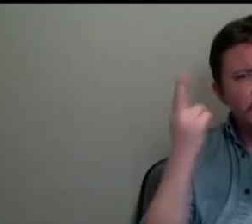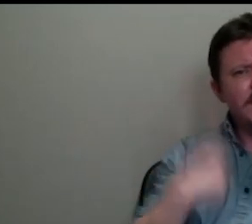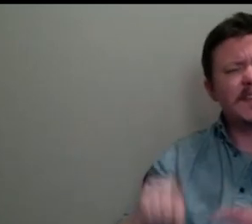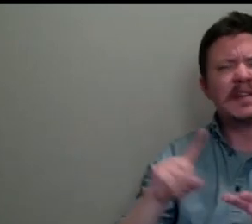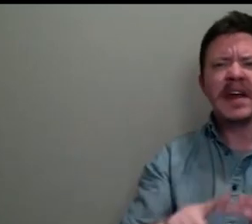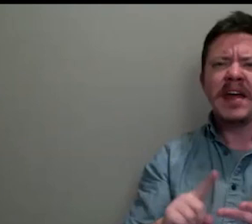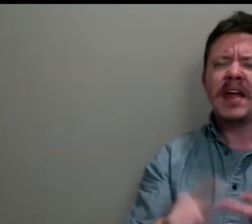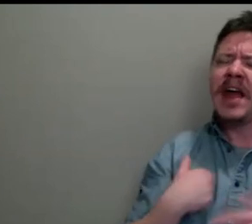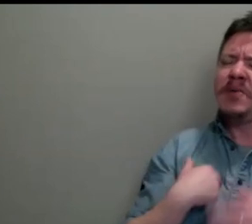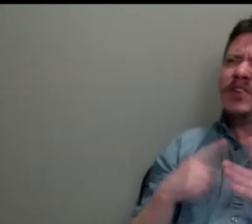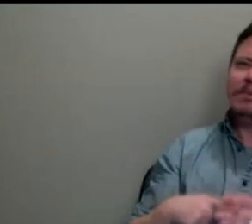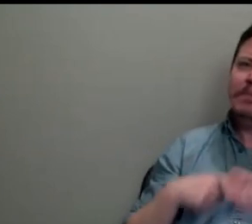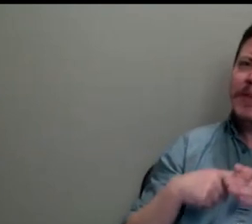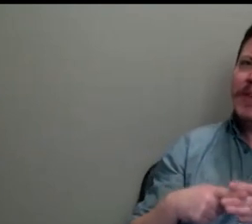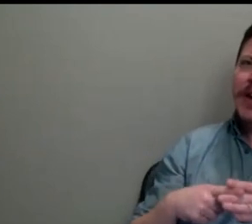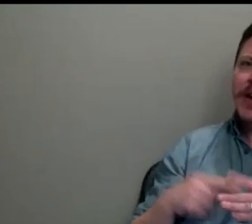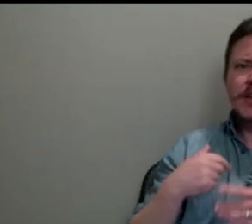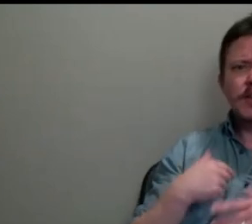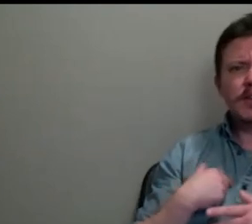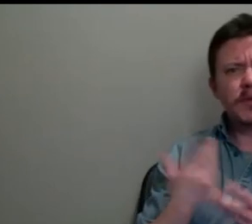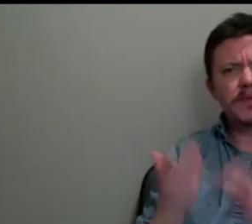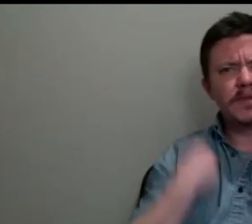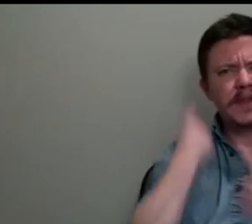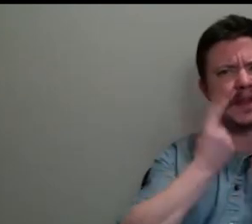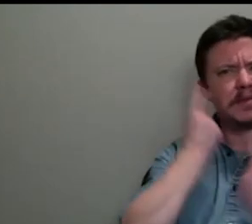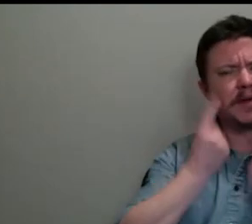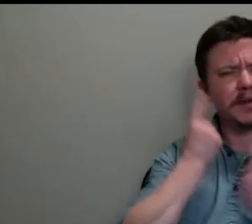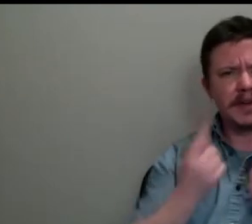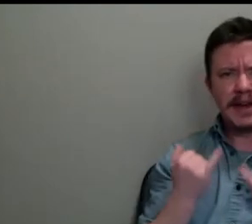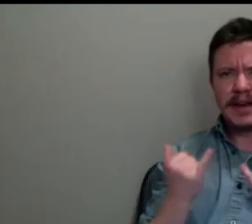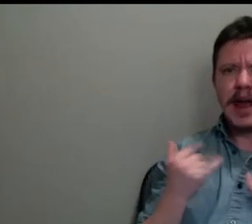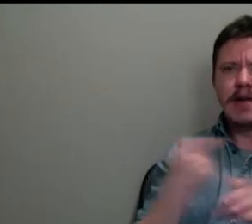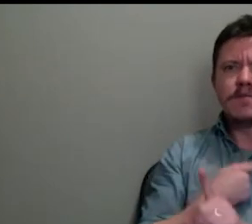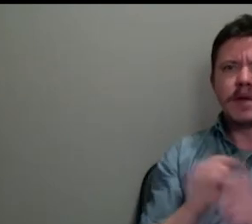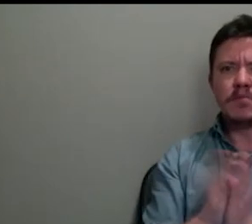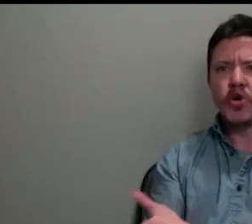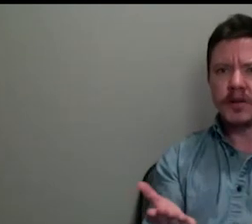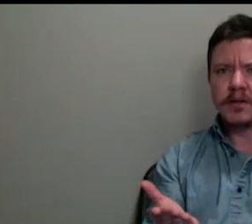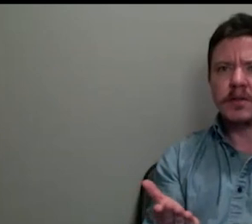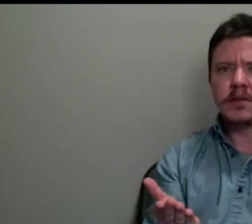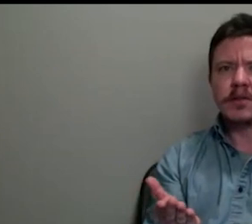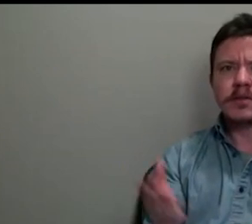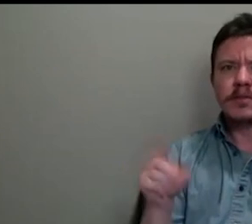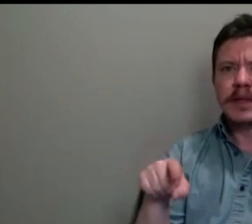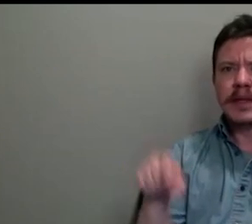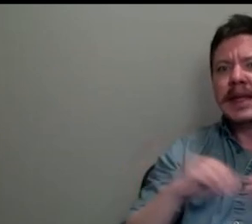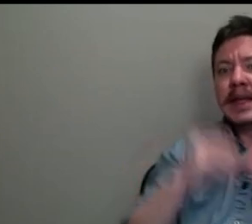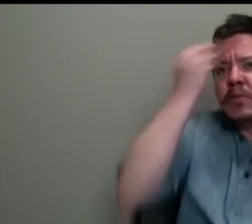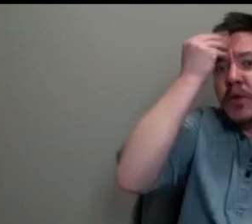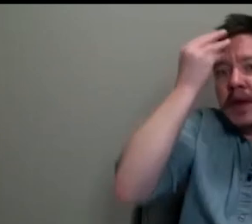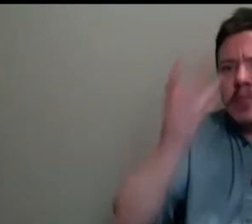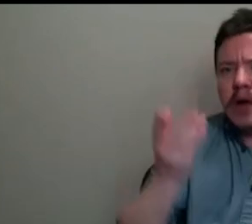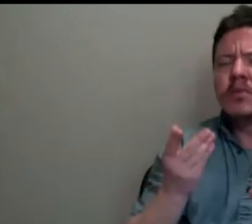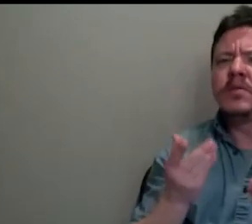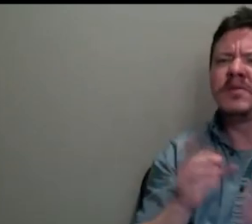starting, I suppose, to hint at, and I haven't, I mean, I'm sort of thinking about this for my book, but it needs more thinking about by me. But I